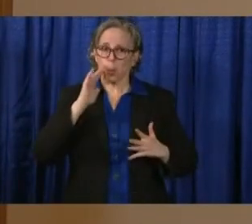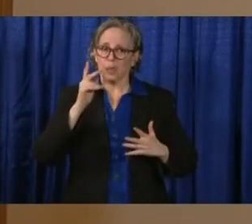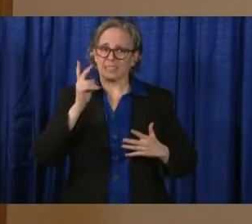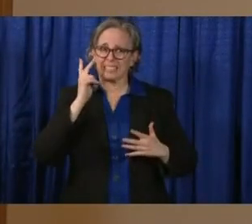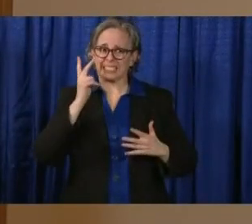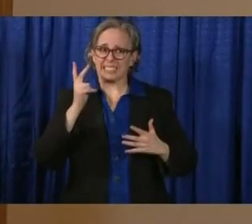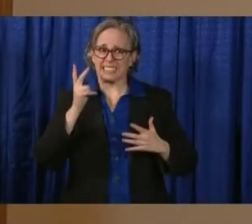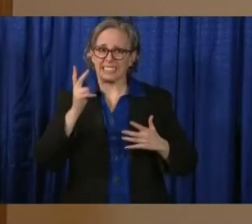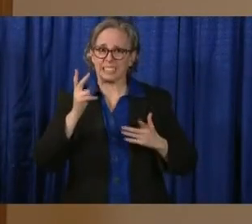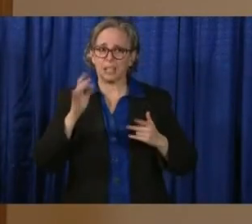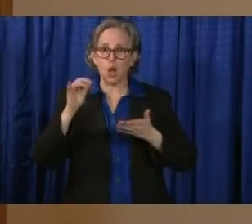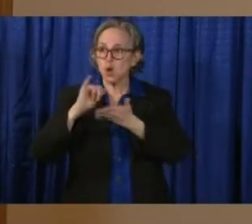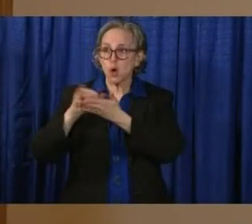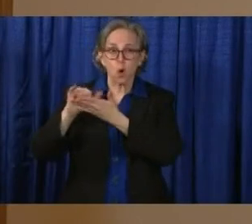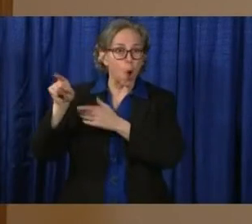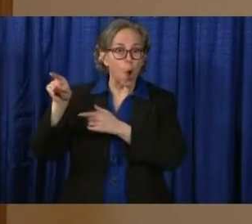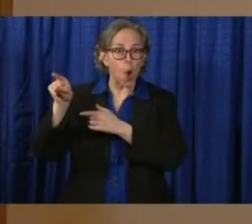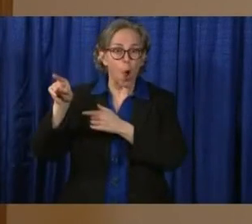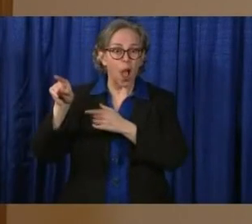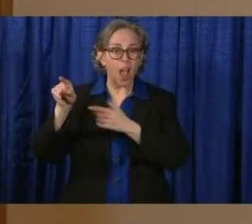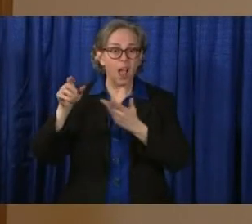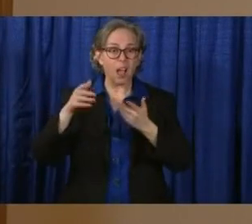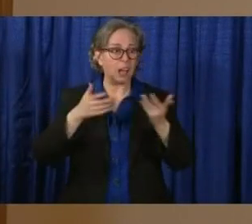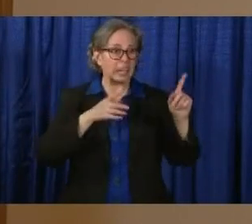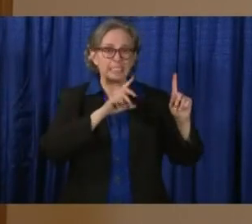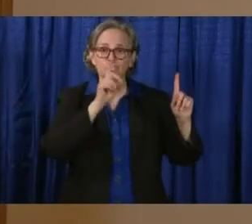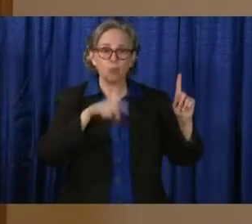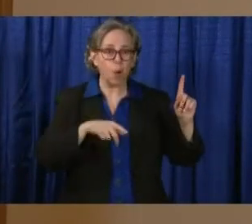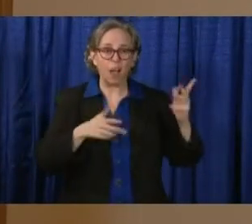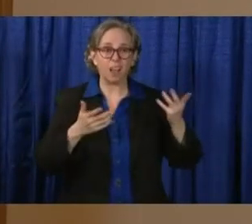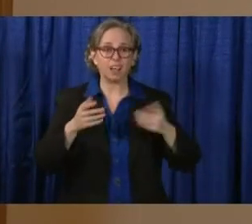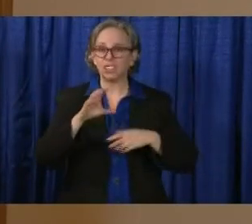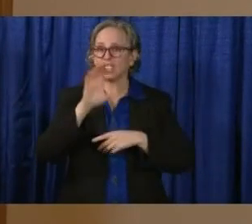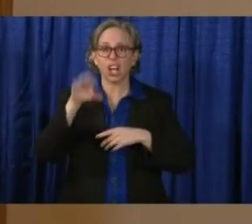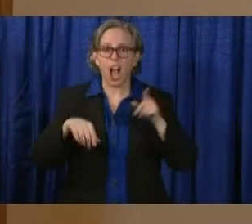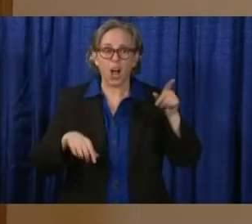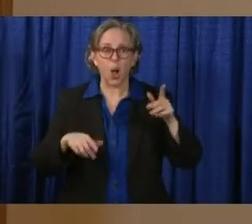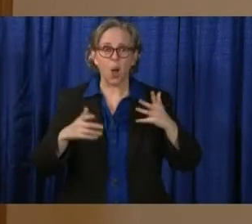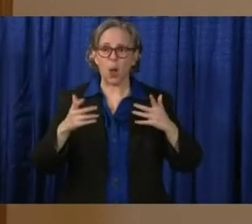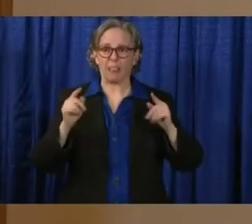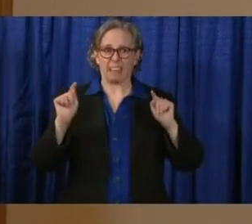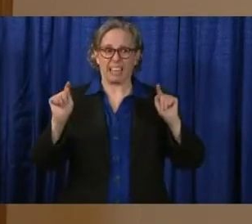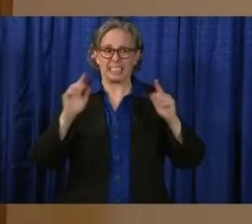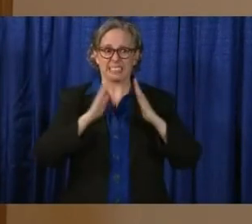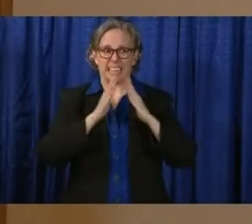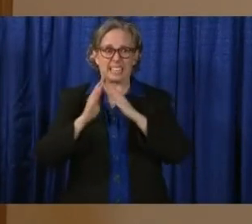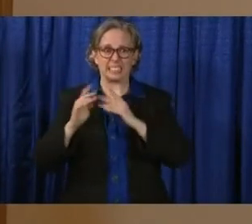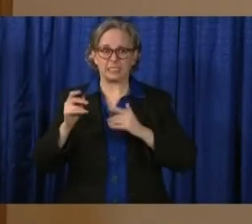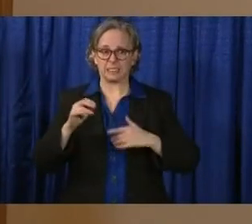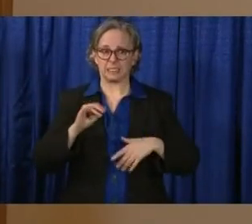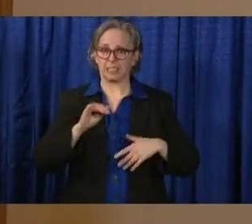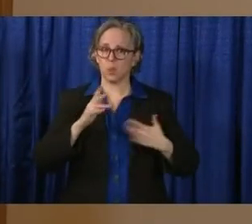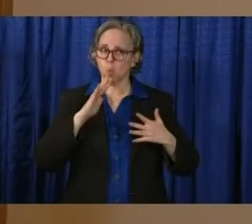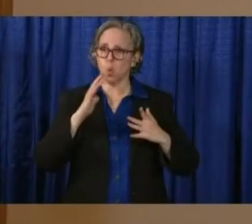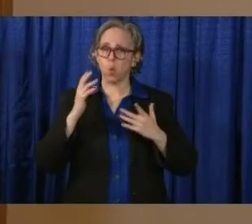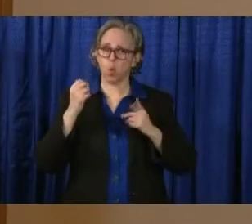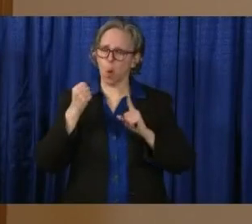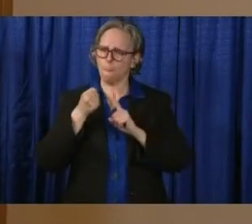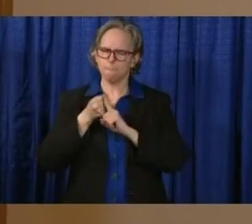Louisiana, we're seeing in Detroit, in Chicago, it's going to other places. Indiana is getting hit hard right now.